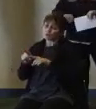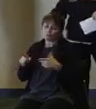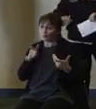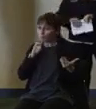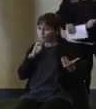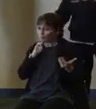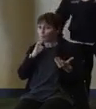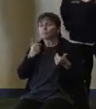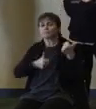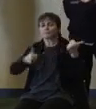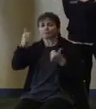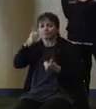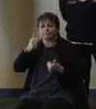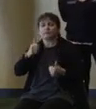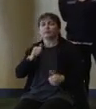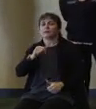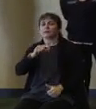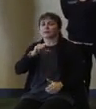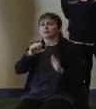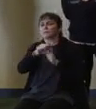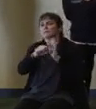Police, Colonel Pat Callahan.